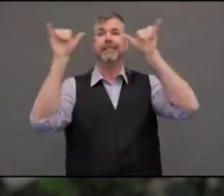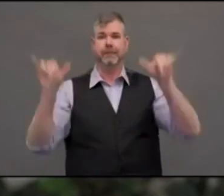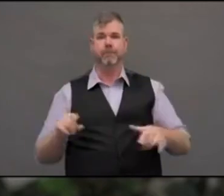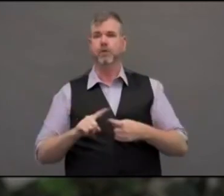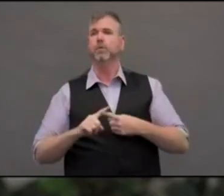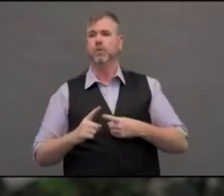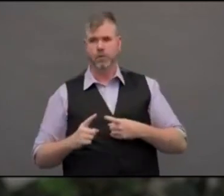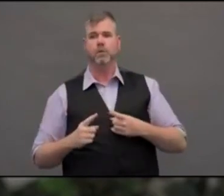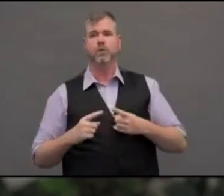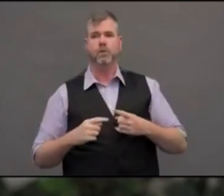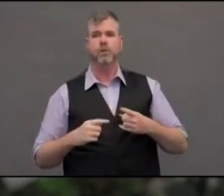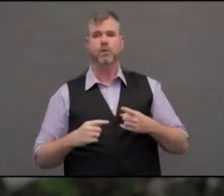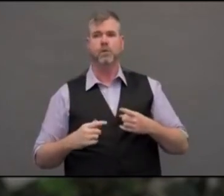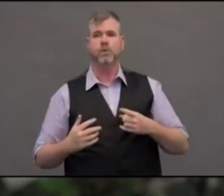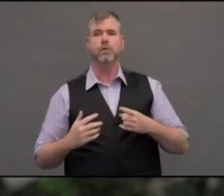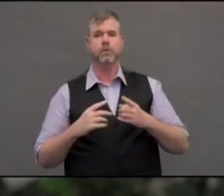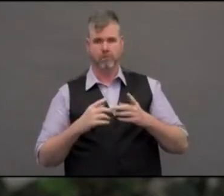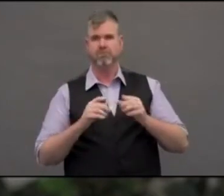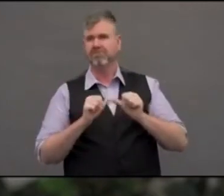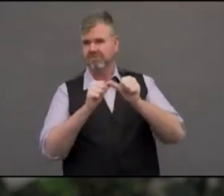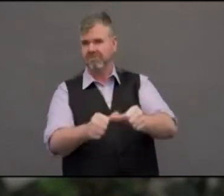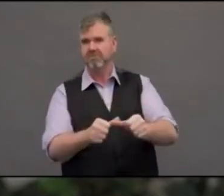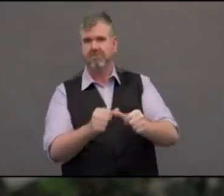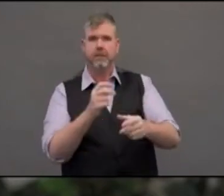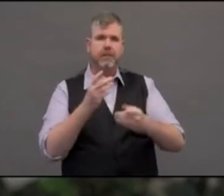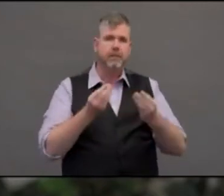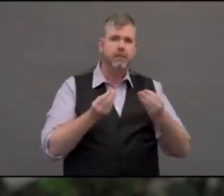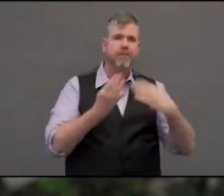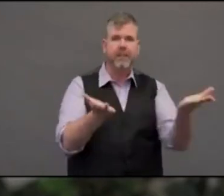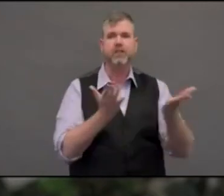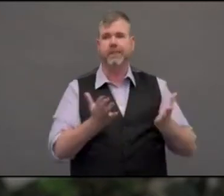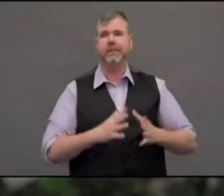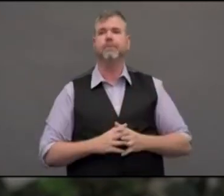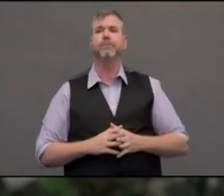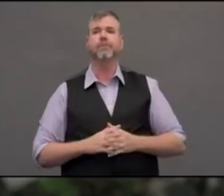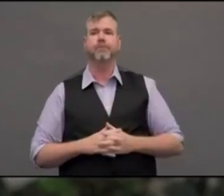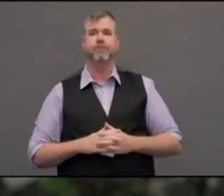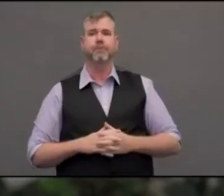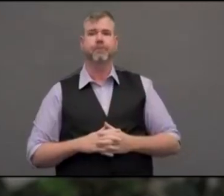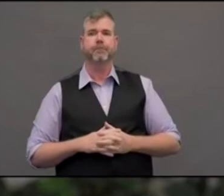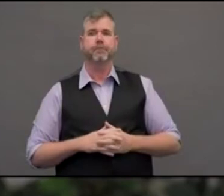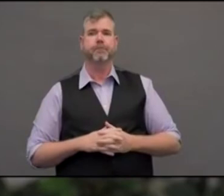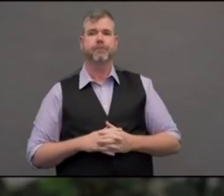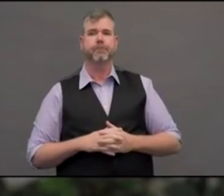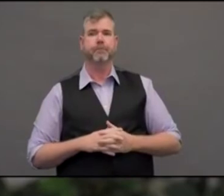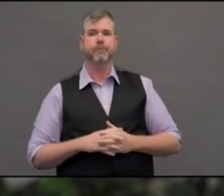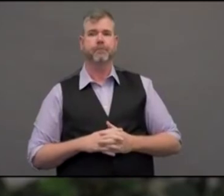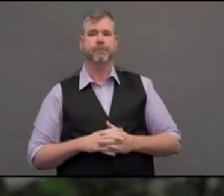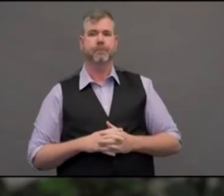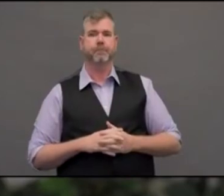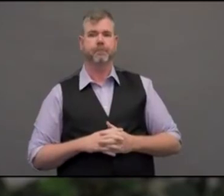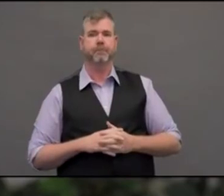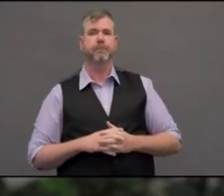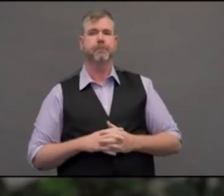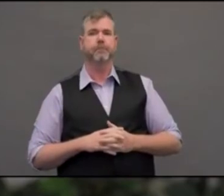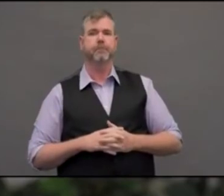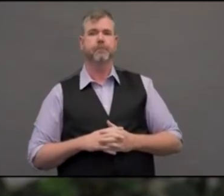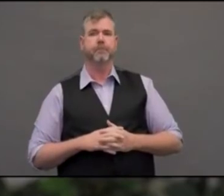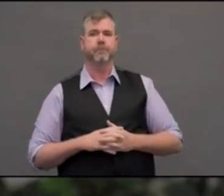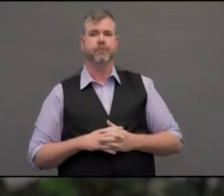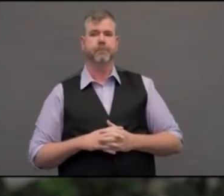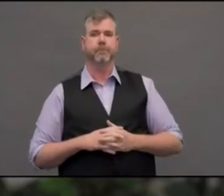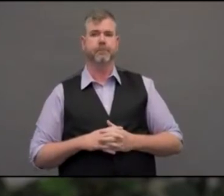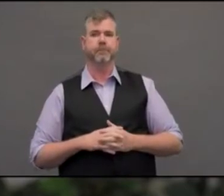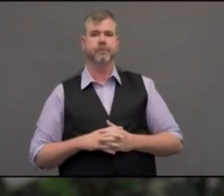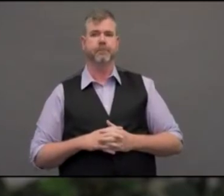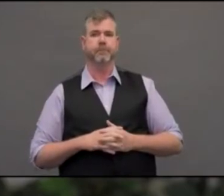health department to acquire a robust system for them to be